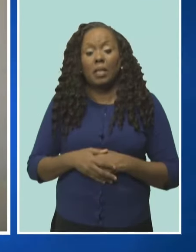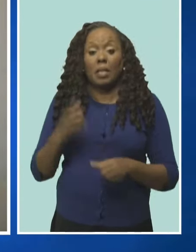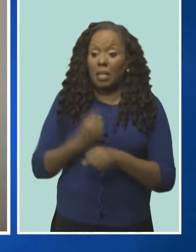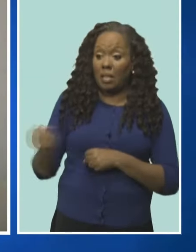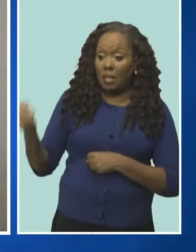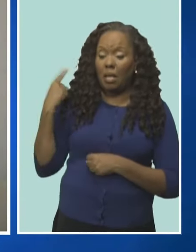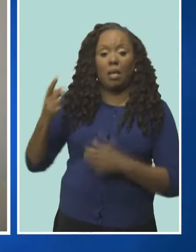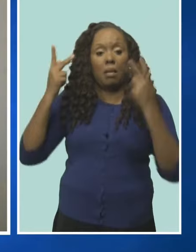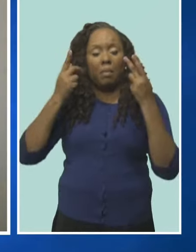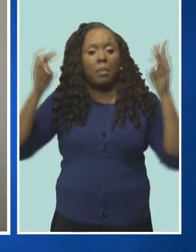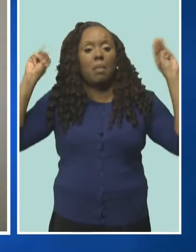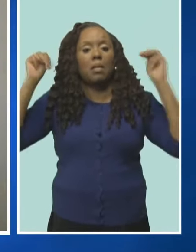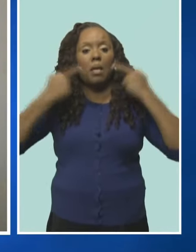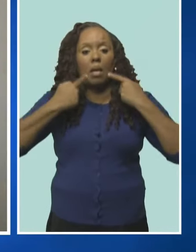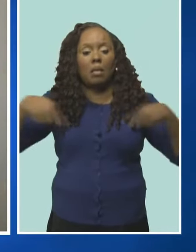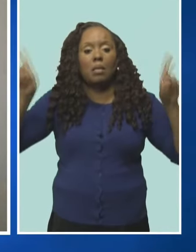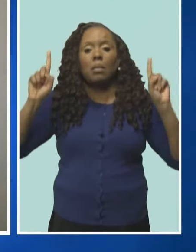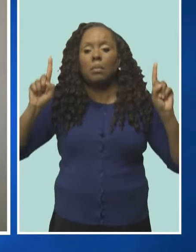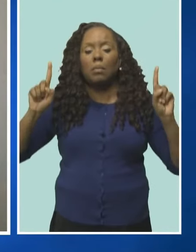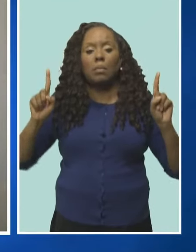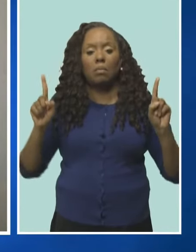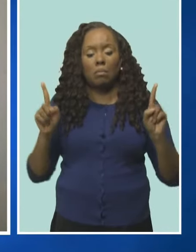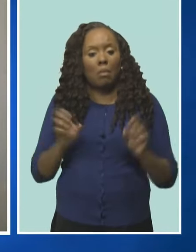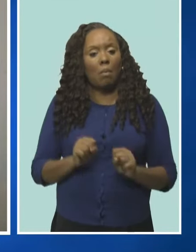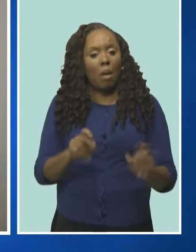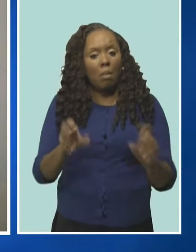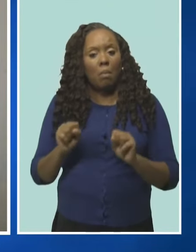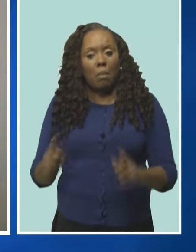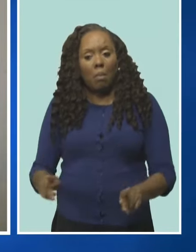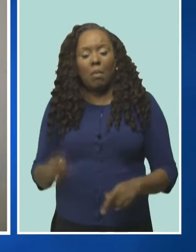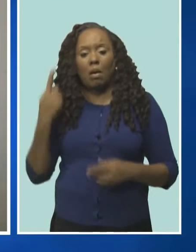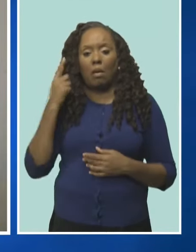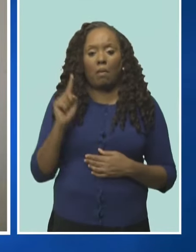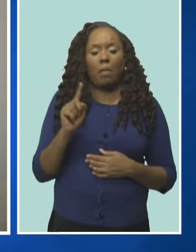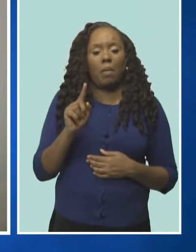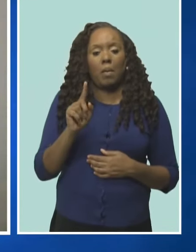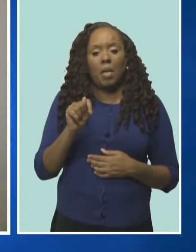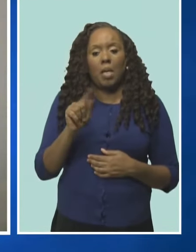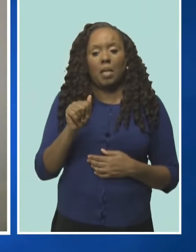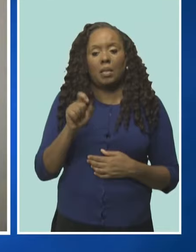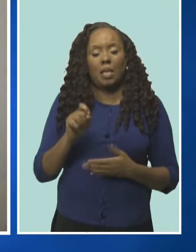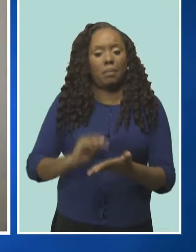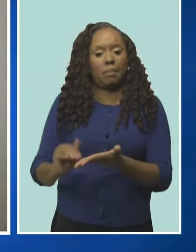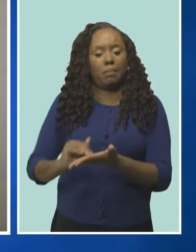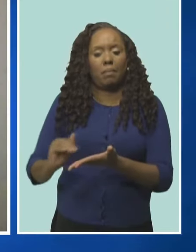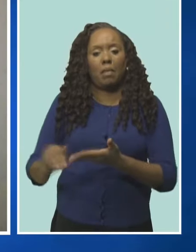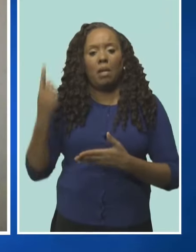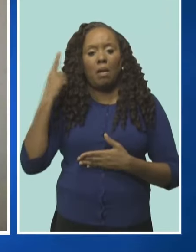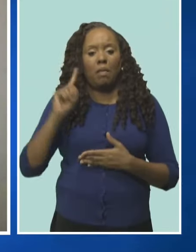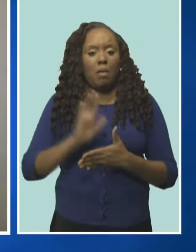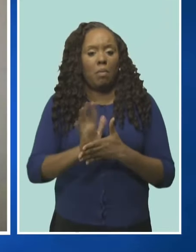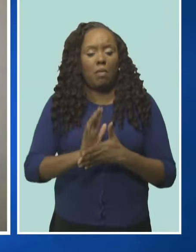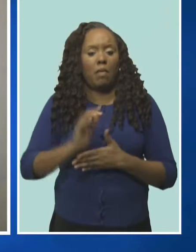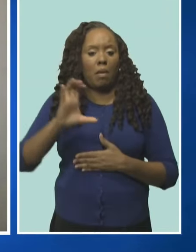the Prime Minister would have announced in her budget the opportunities for the tax rebates for film production companies locally